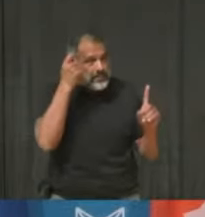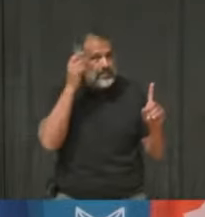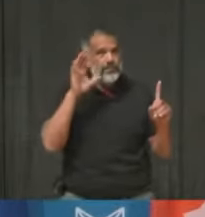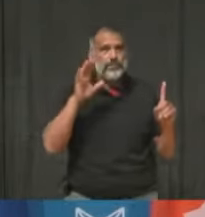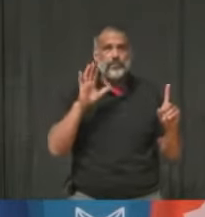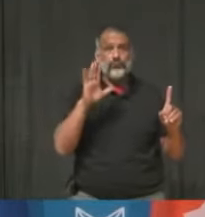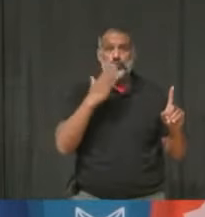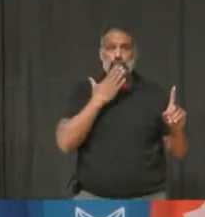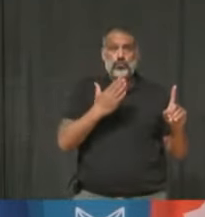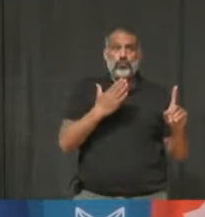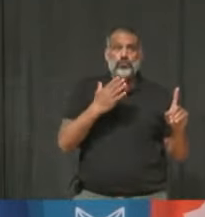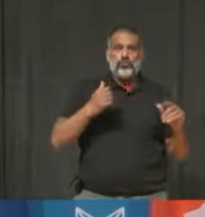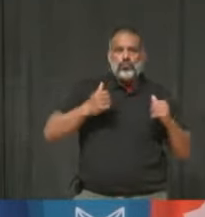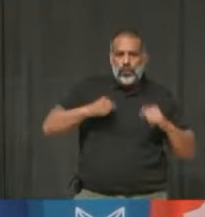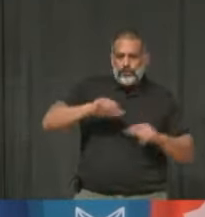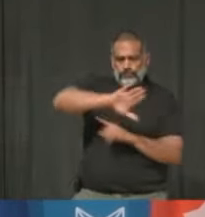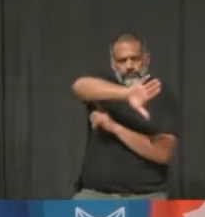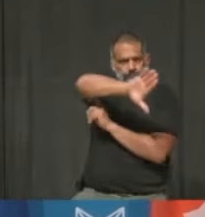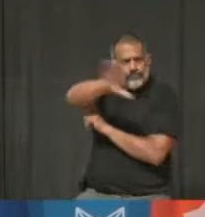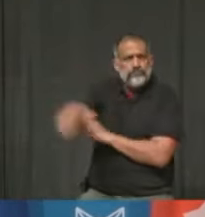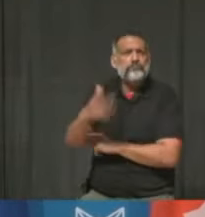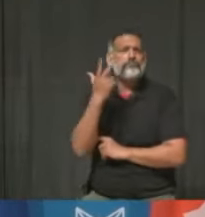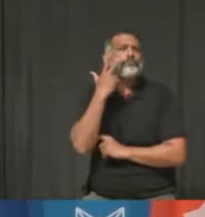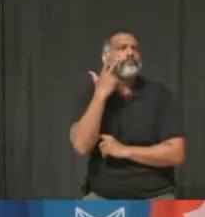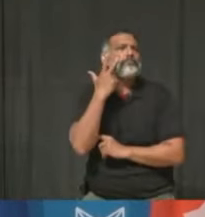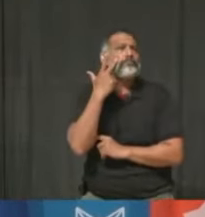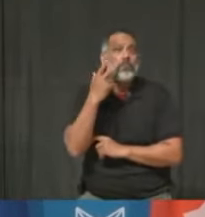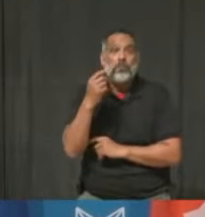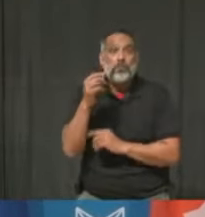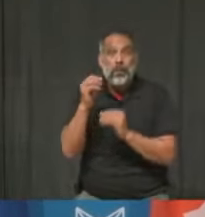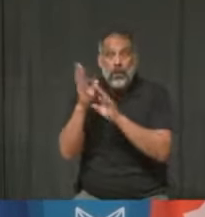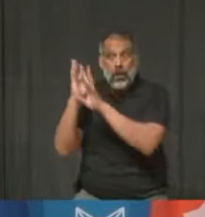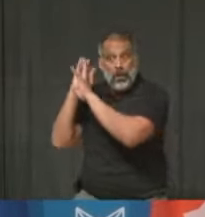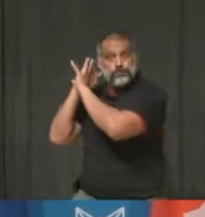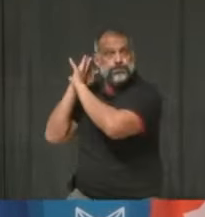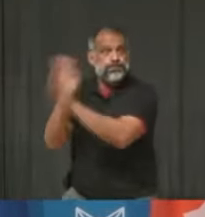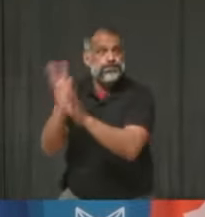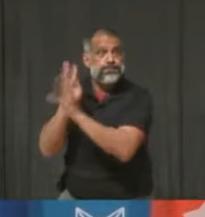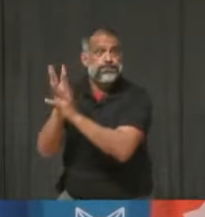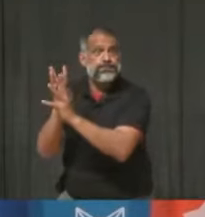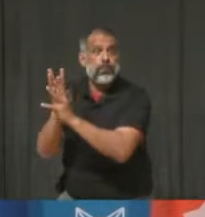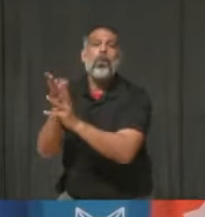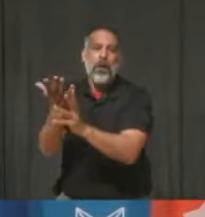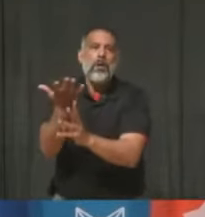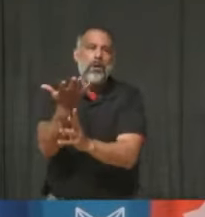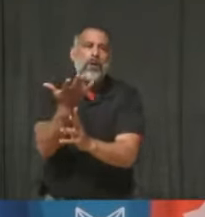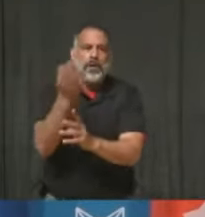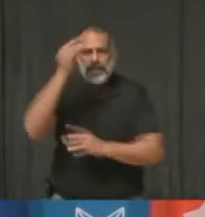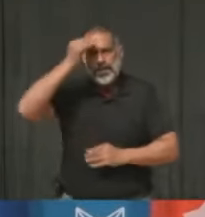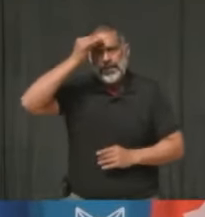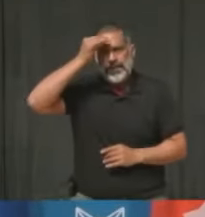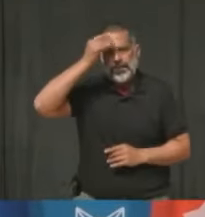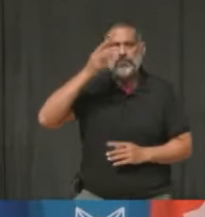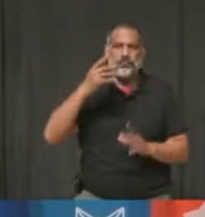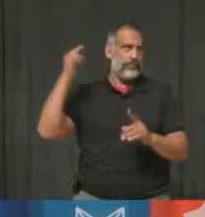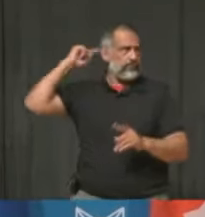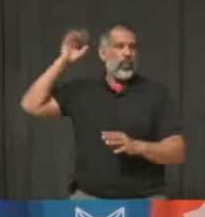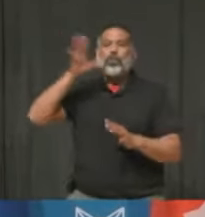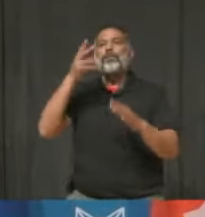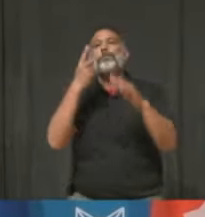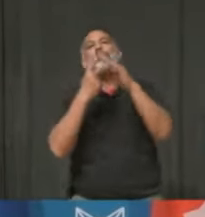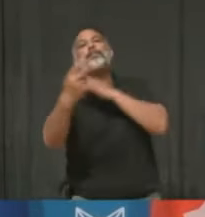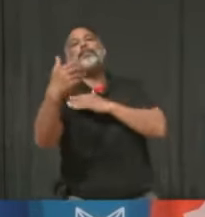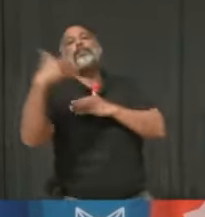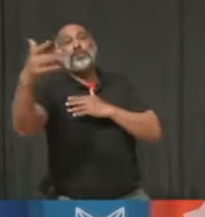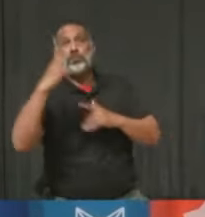test overnight our demand and availability and use that information for our planning. We know that we have a lot of shift workers in our region.